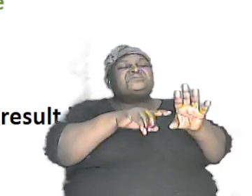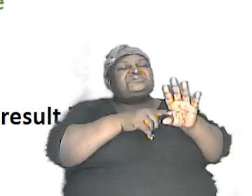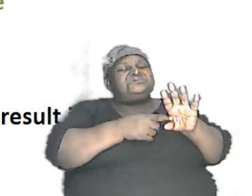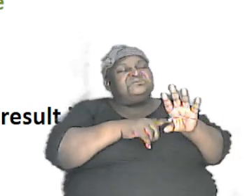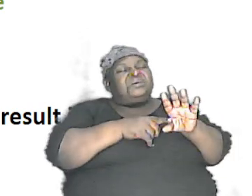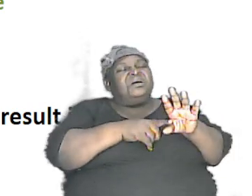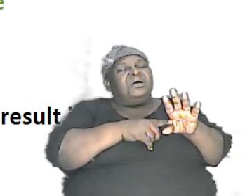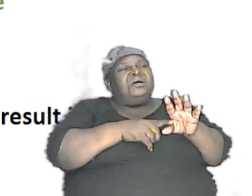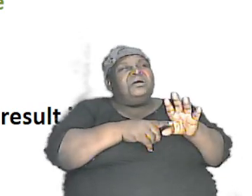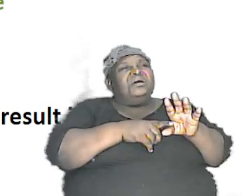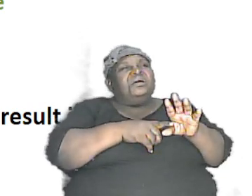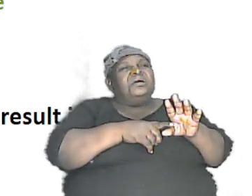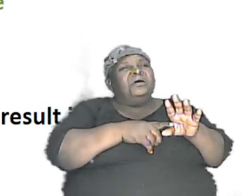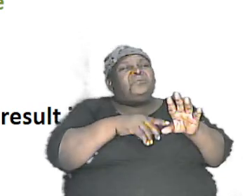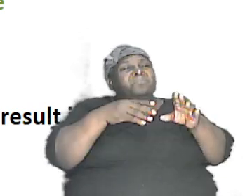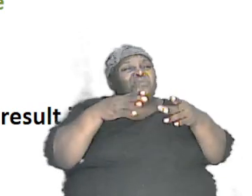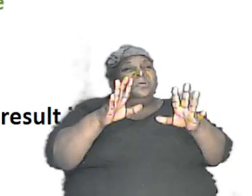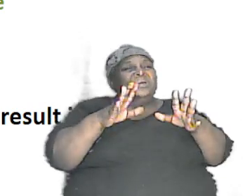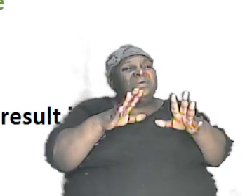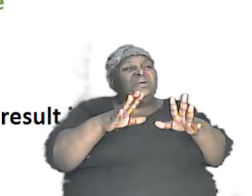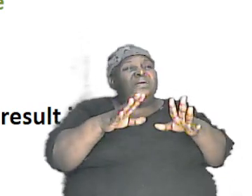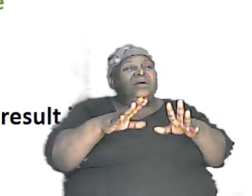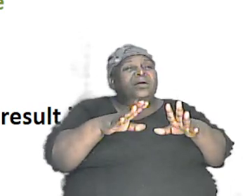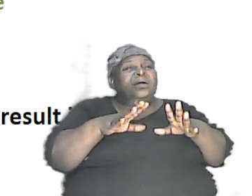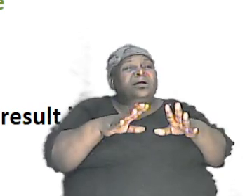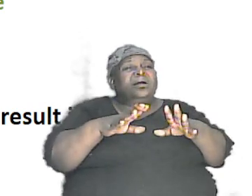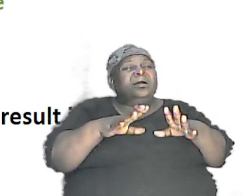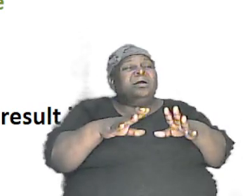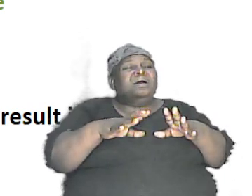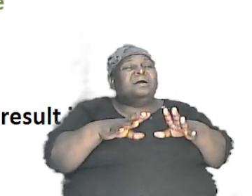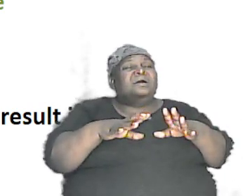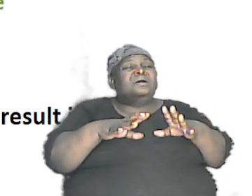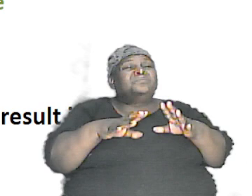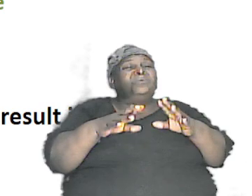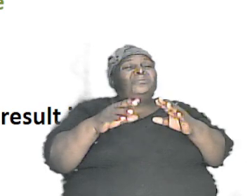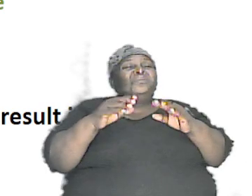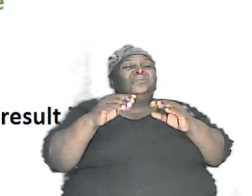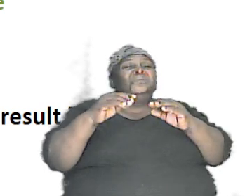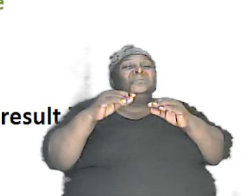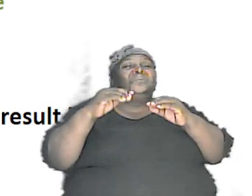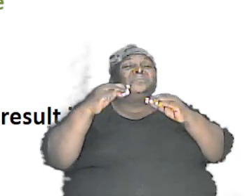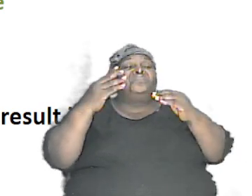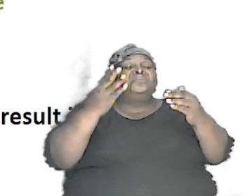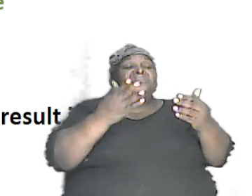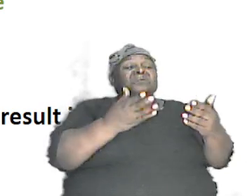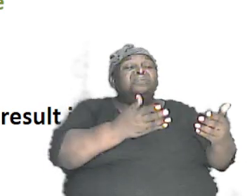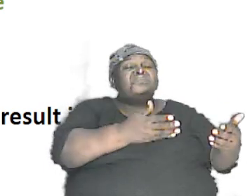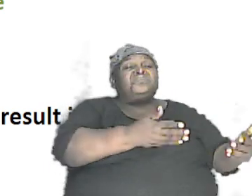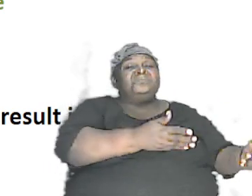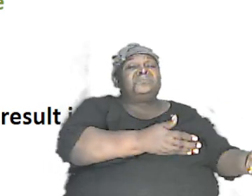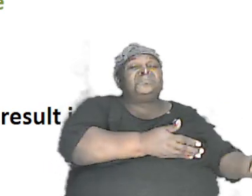and look down the line a totally different way